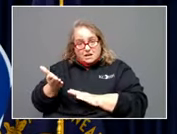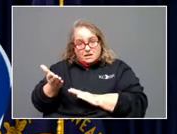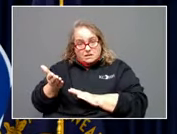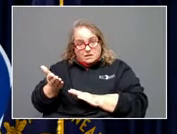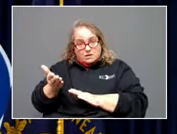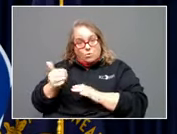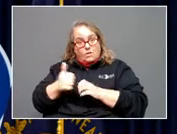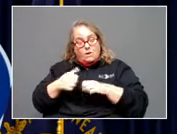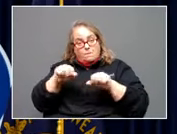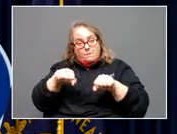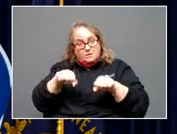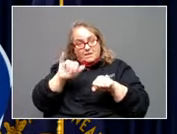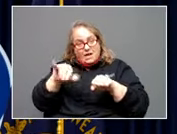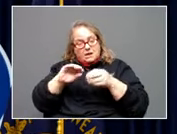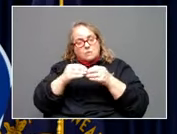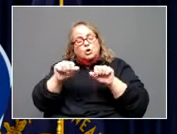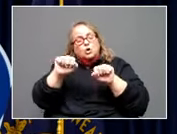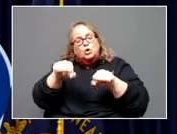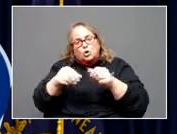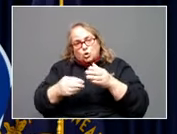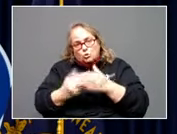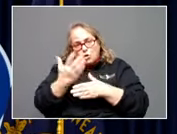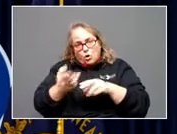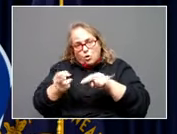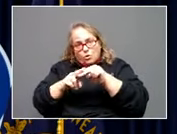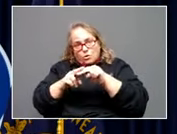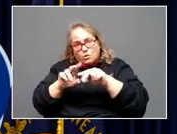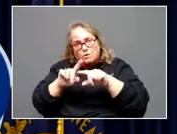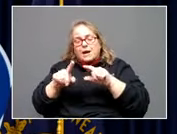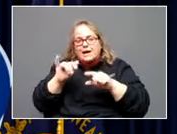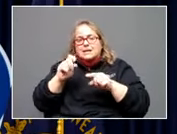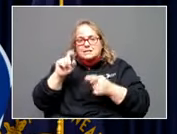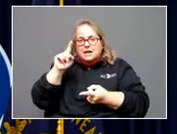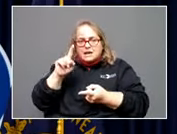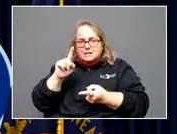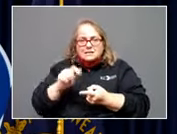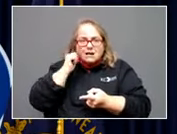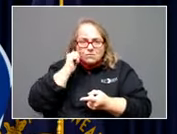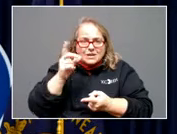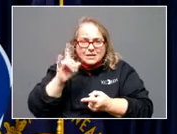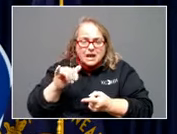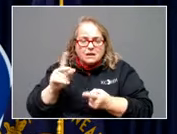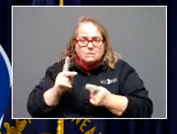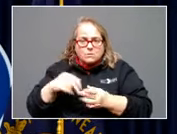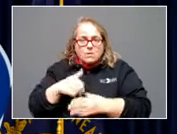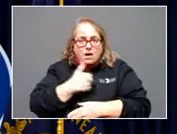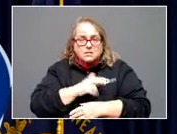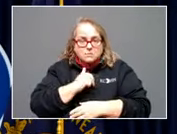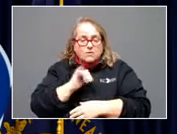possibility that that grows. But that possibility is a little bit less every day that goes on. And that's a good thing.